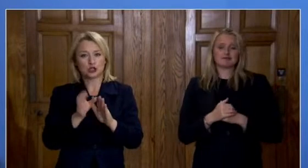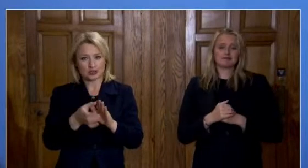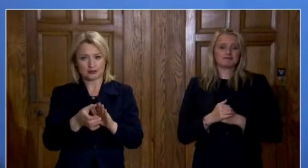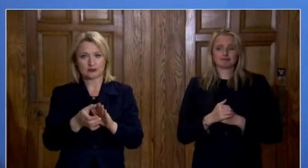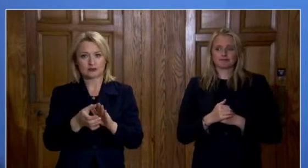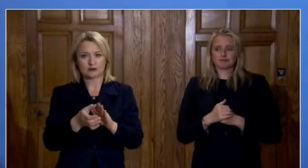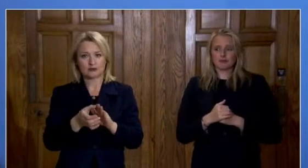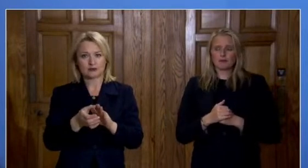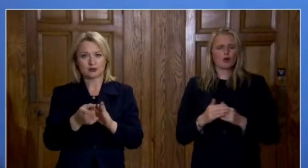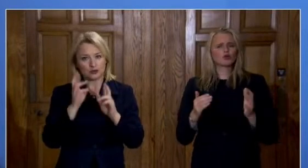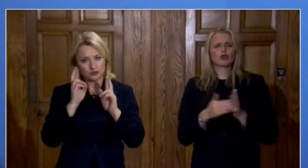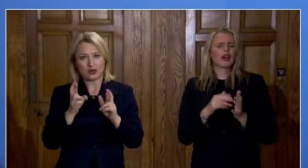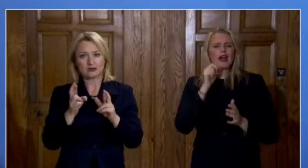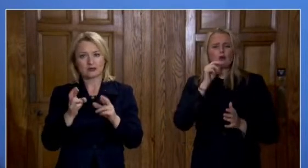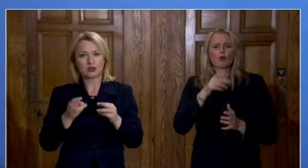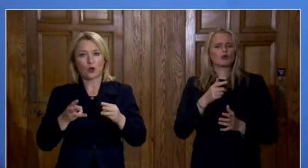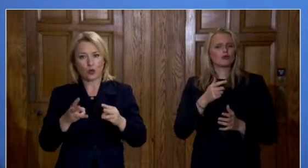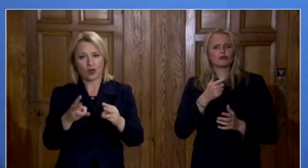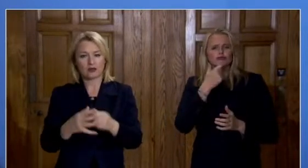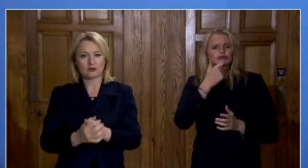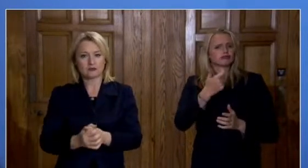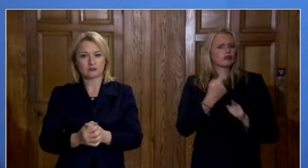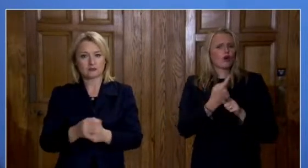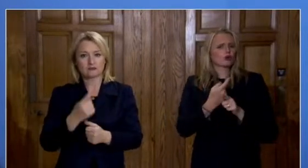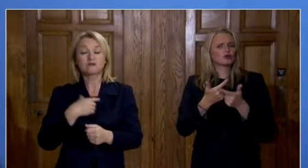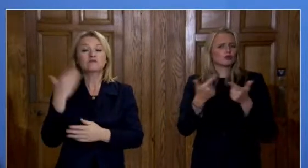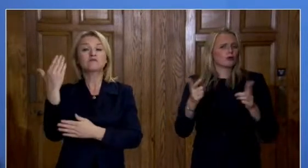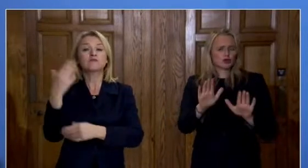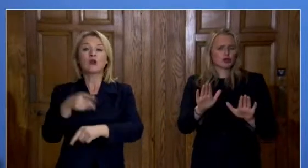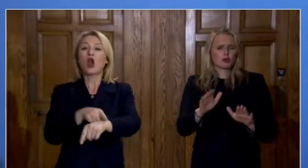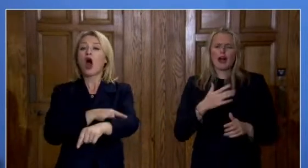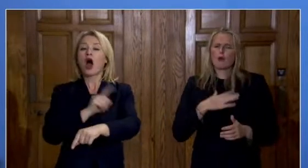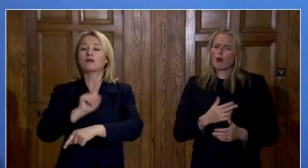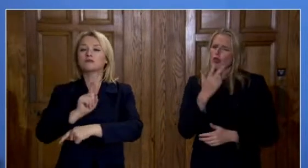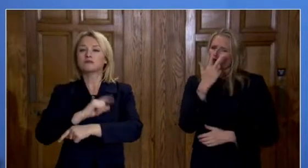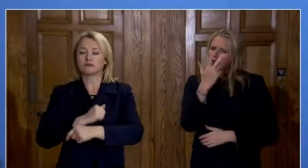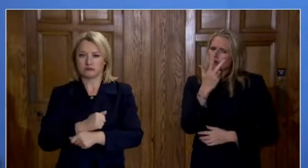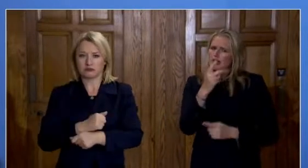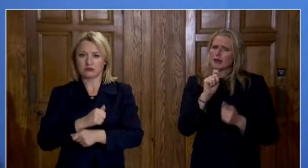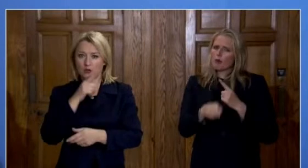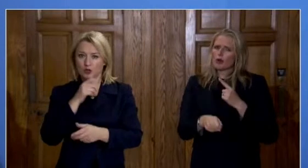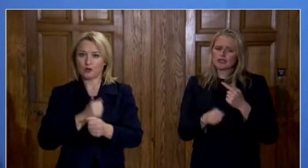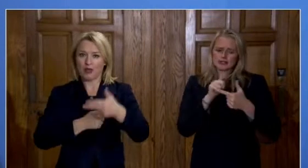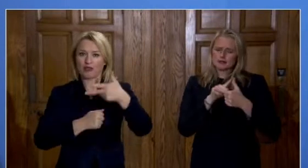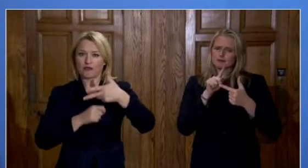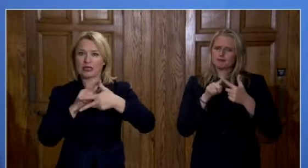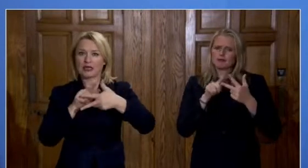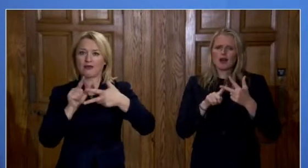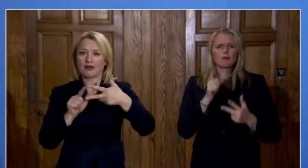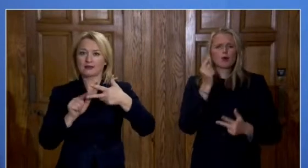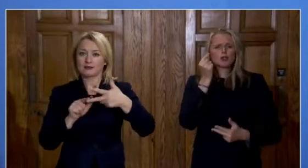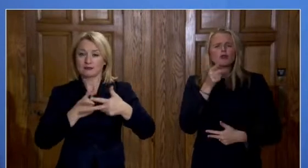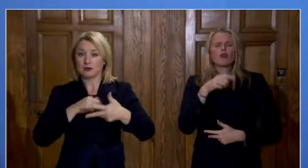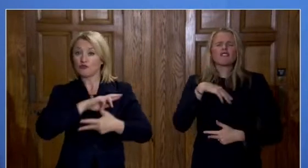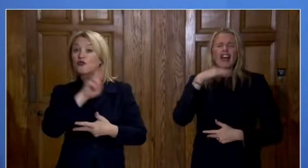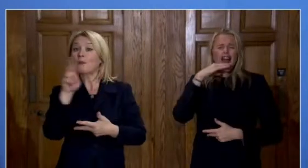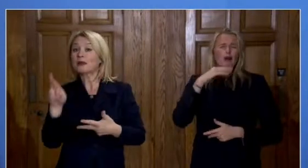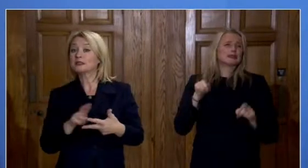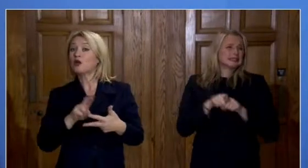but I am going to make three main points. And if they sound repetitive, so be it.